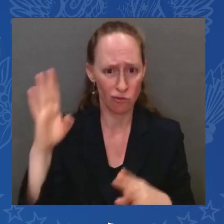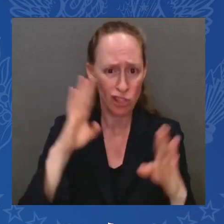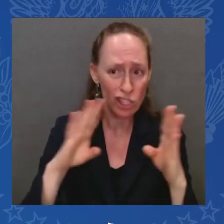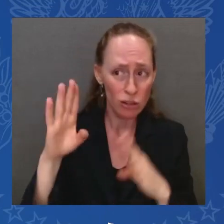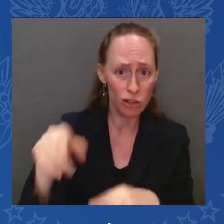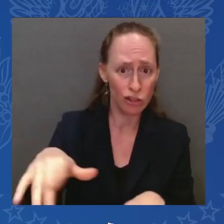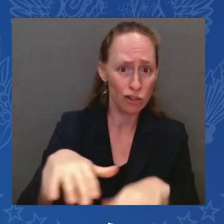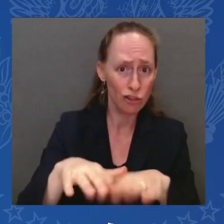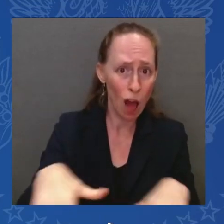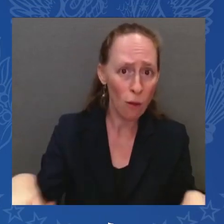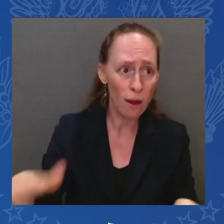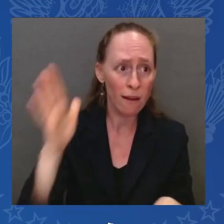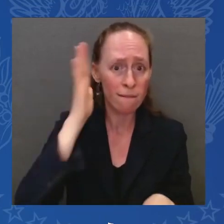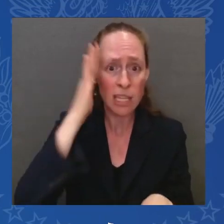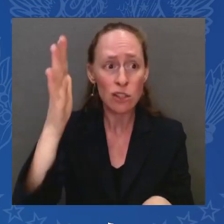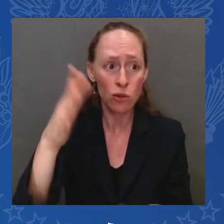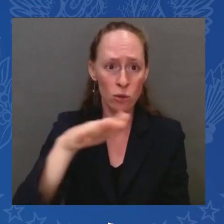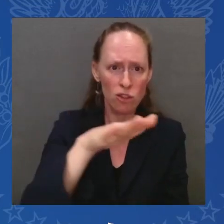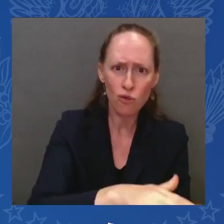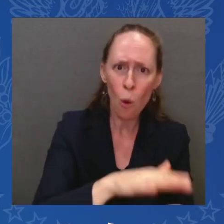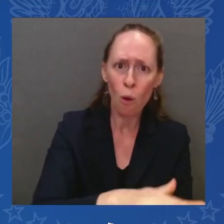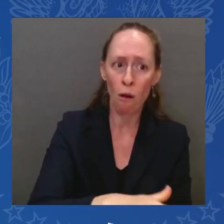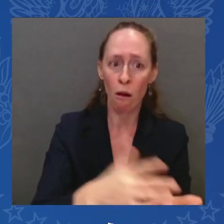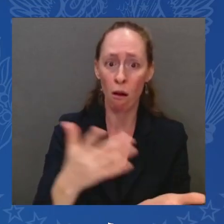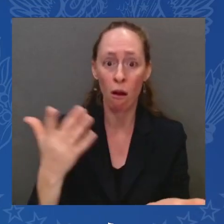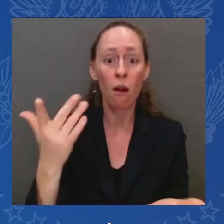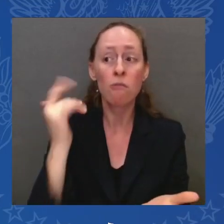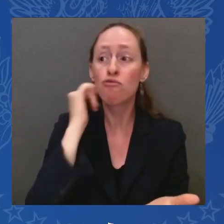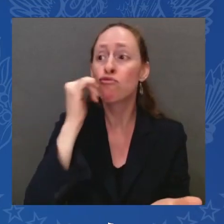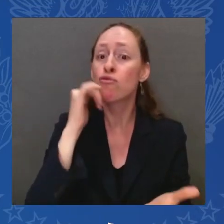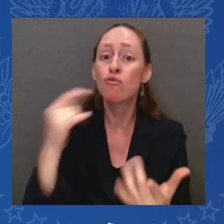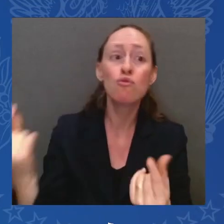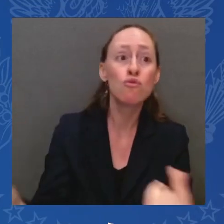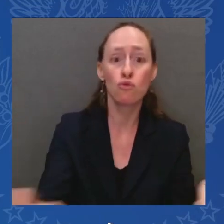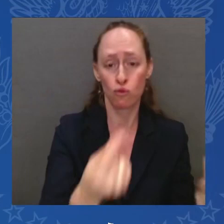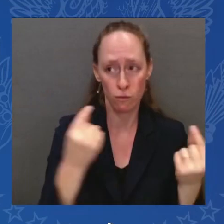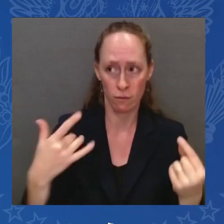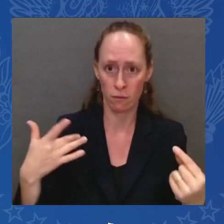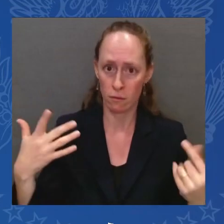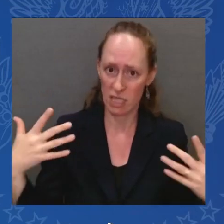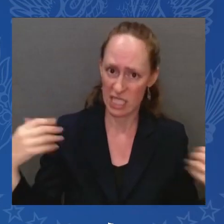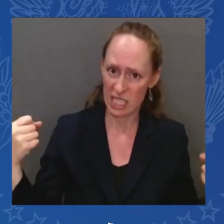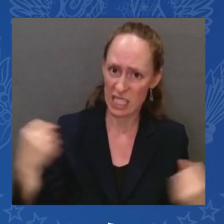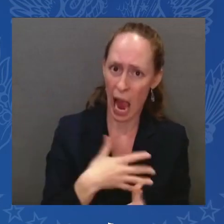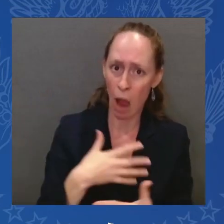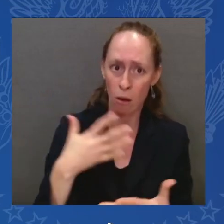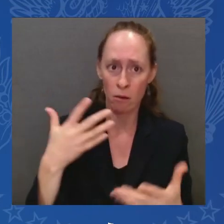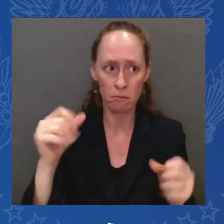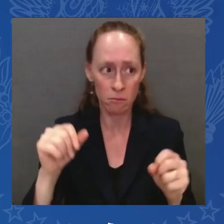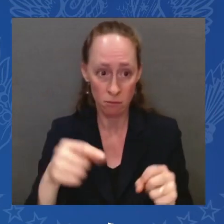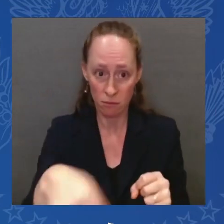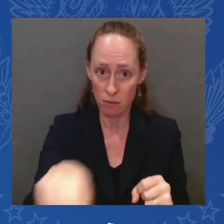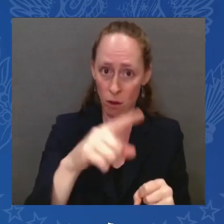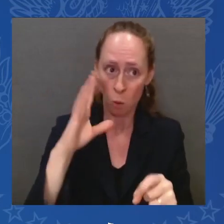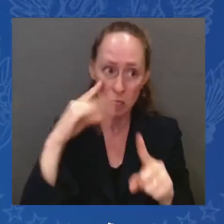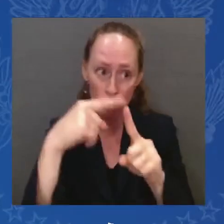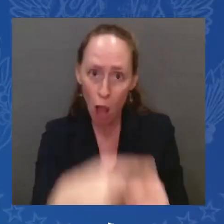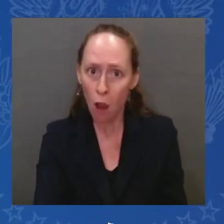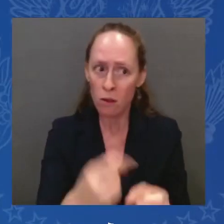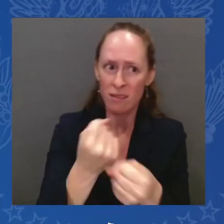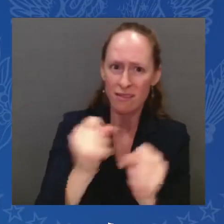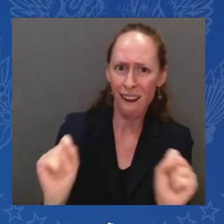about their daily lives, you're hurt by the downplaying of Amasa's atrocities and blaming Israel.